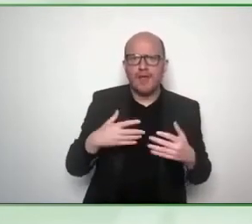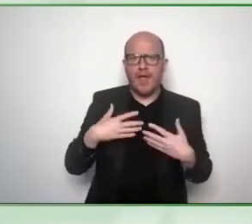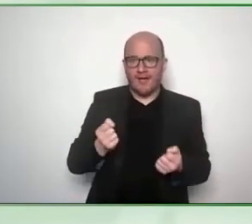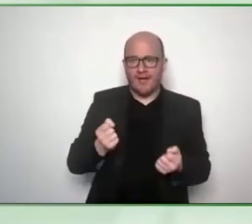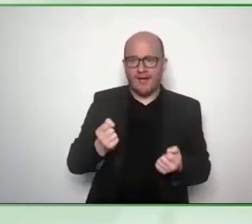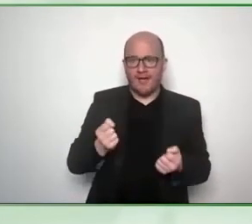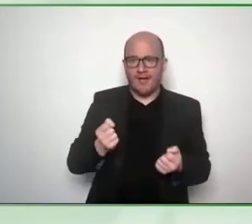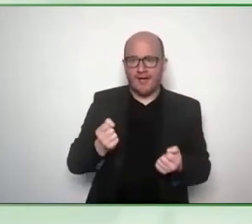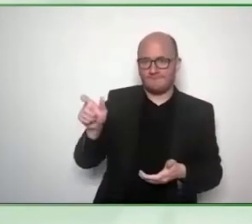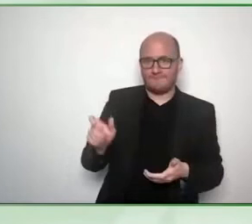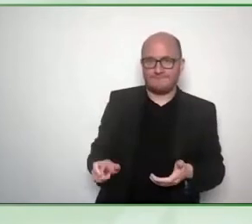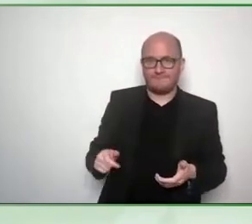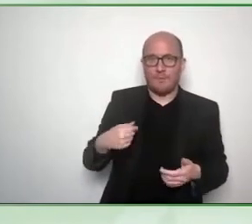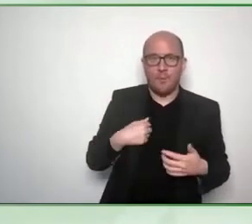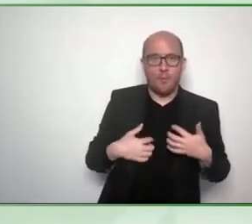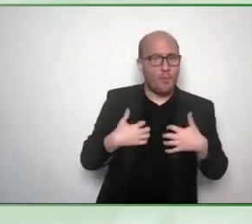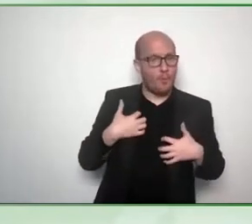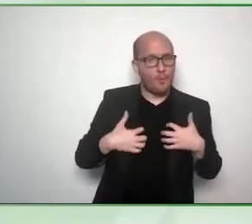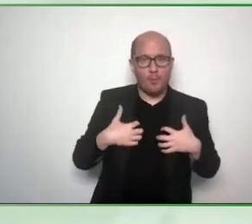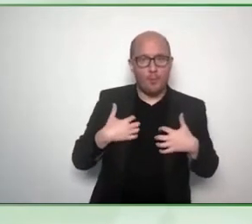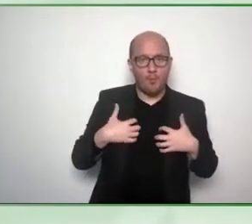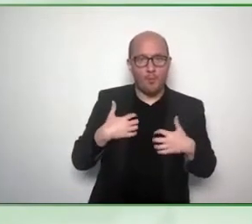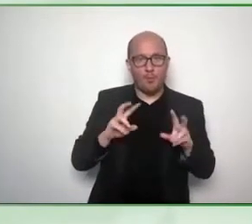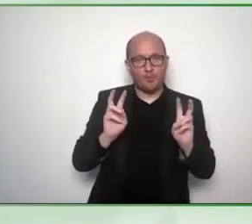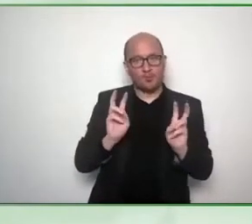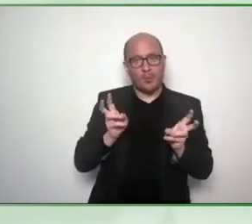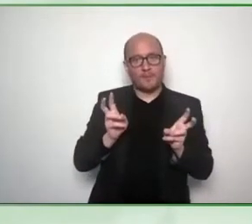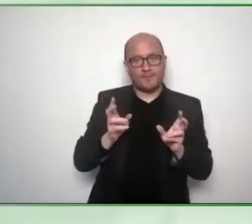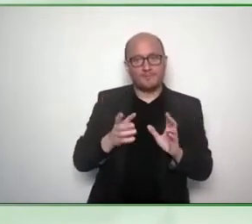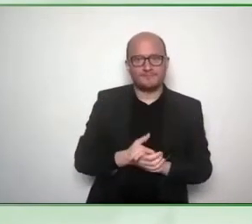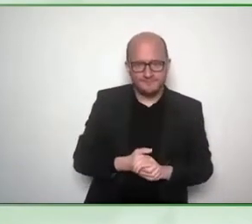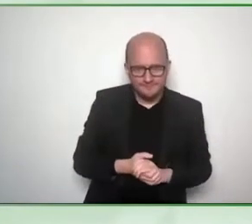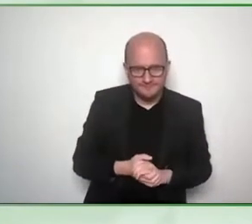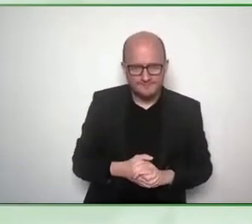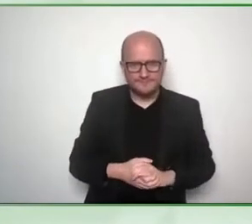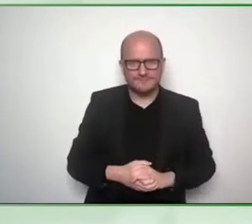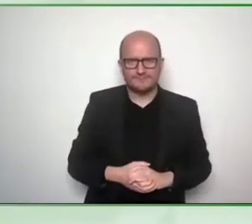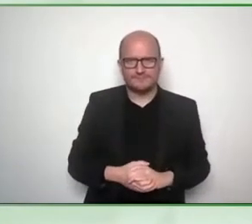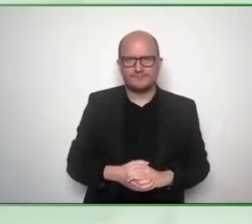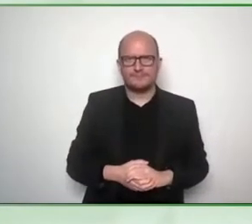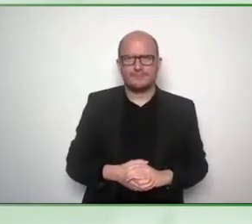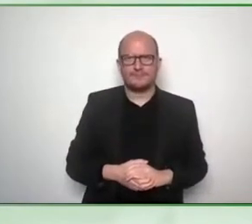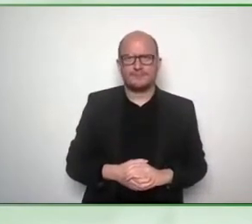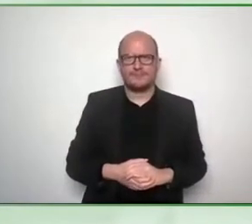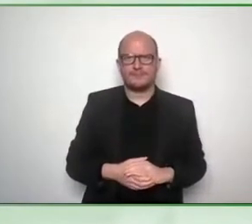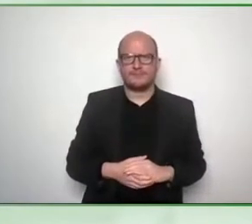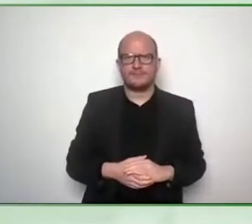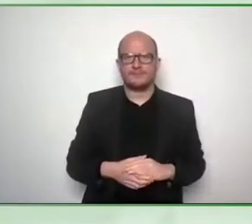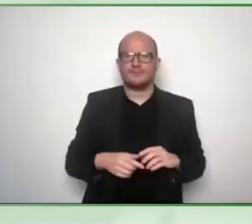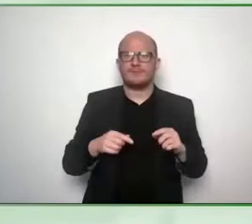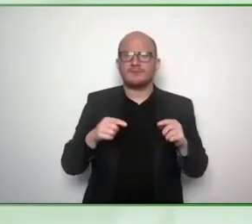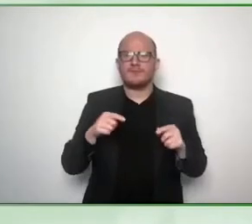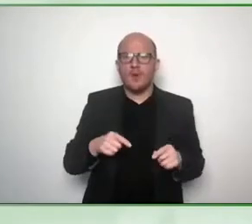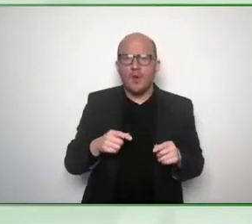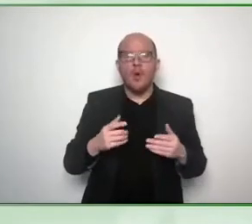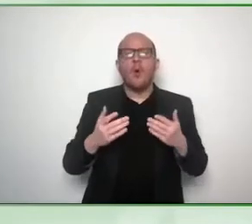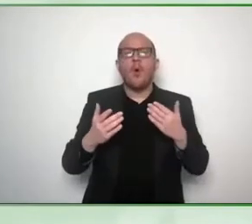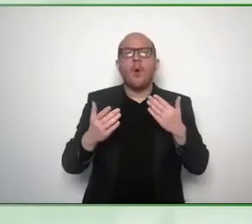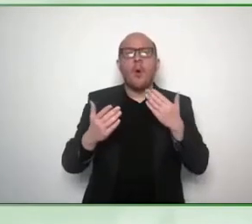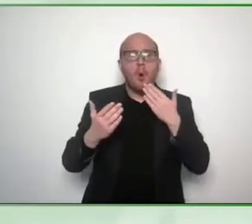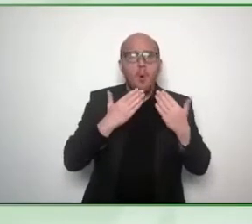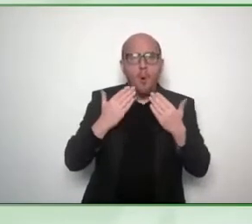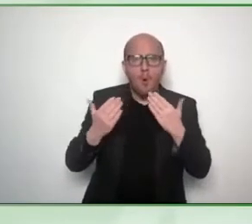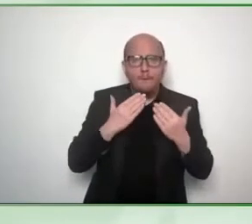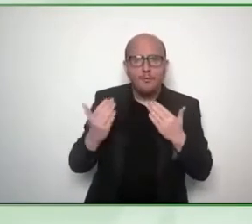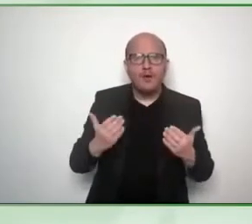very interesting topics the organizing team of this conference has done a great great job in selecting both the topics and the speakers